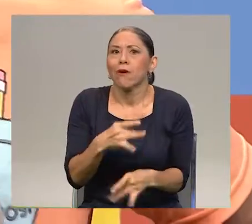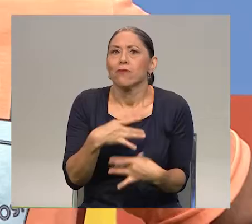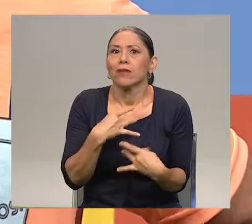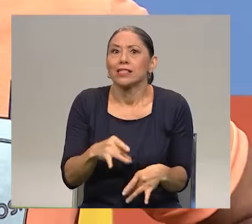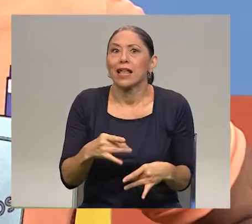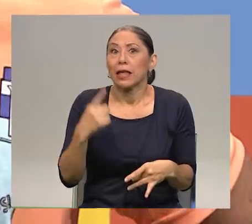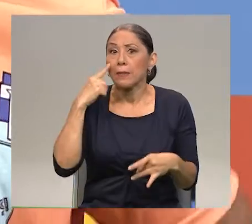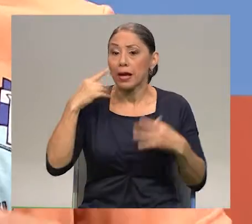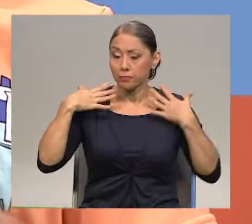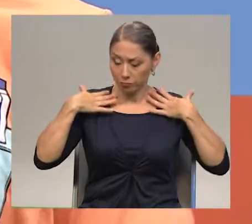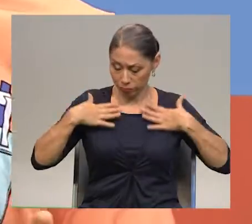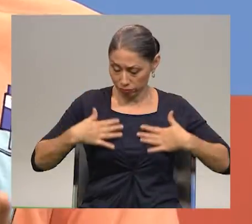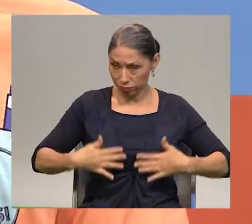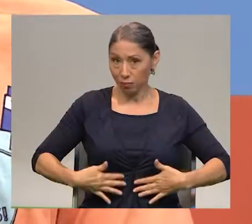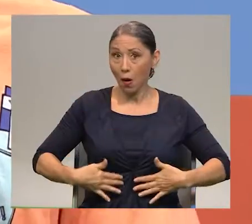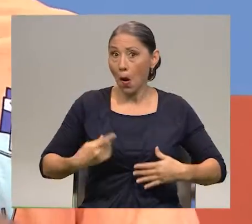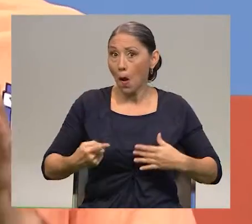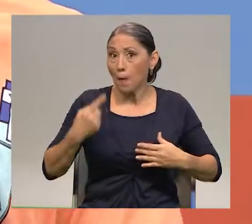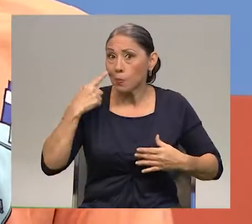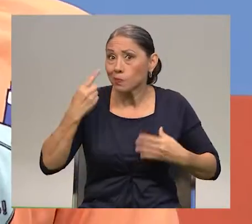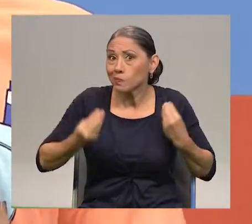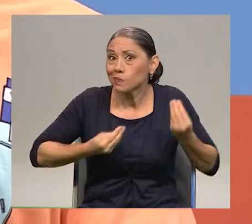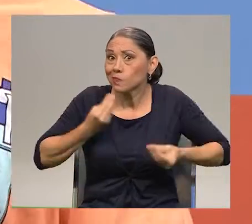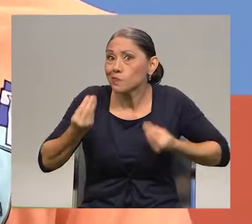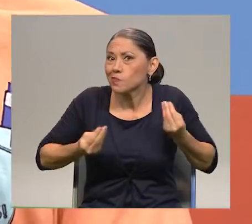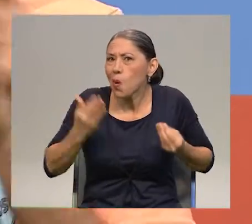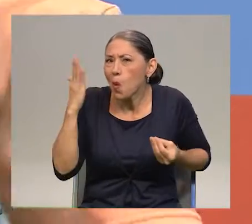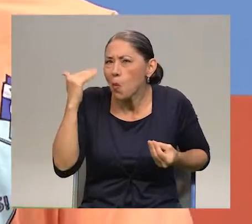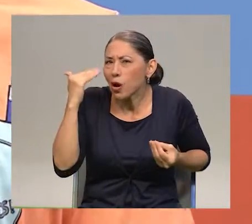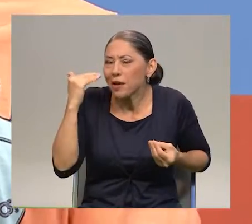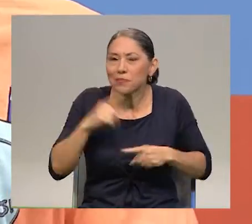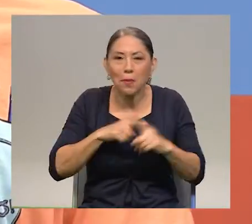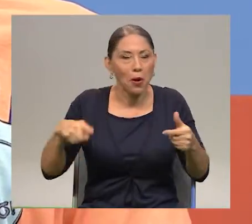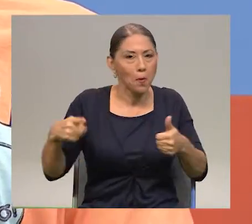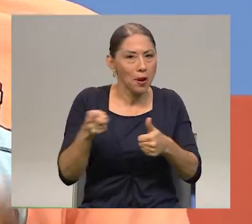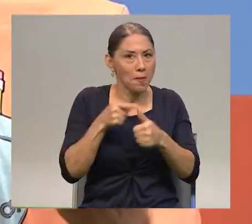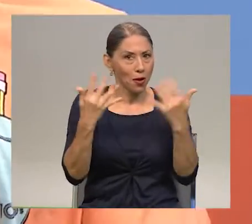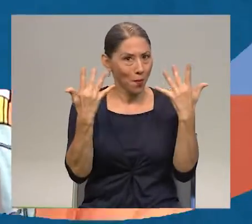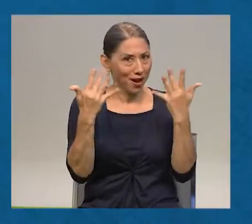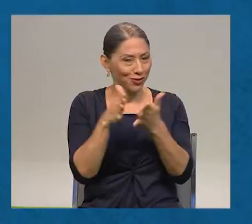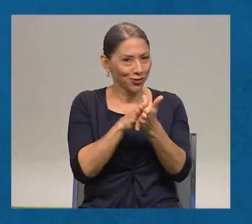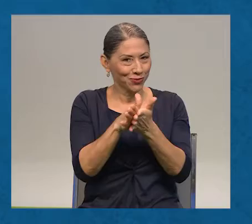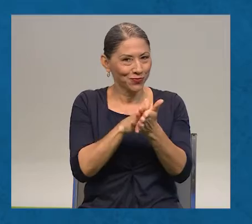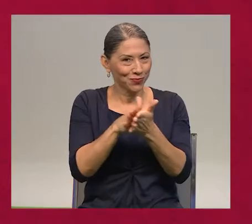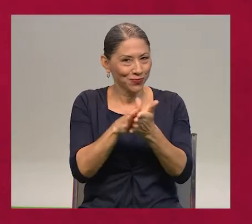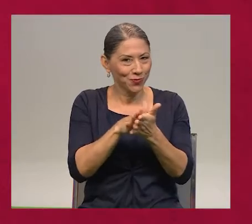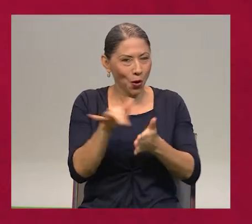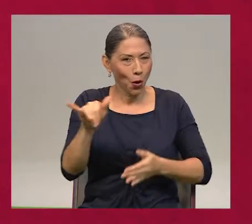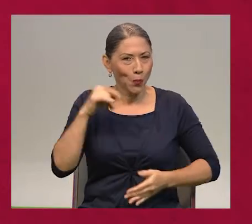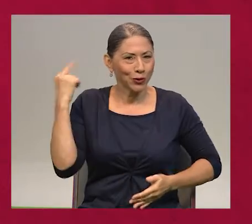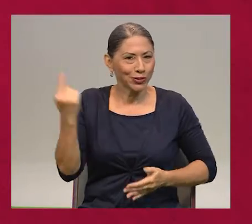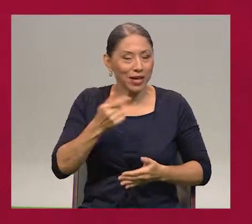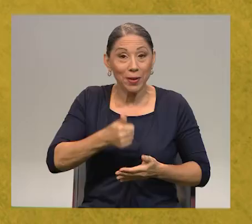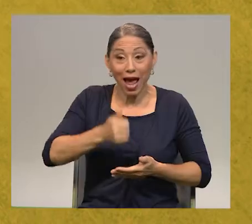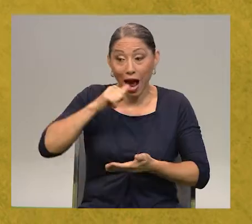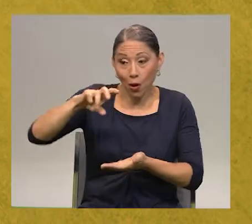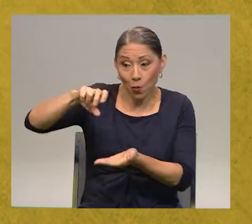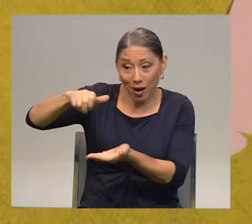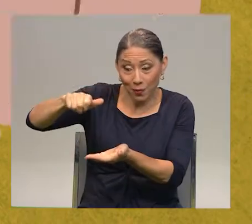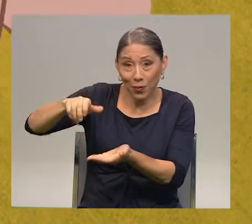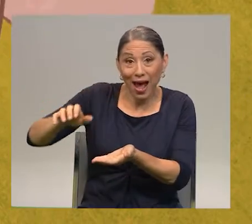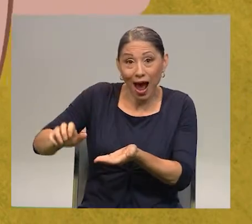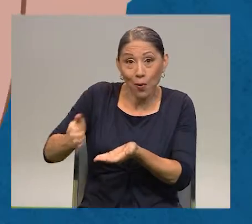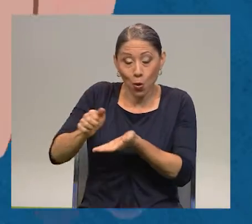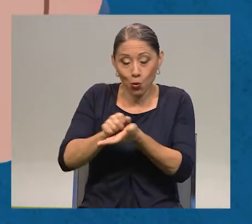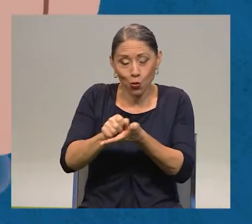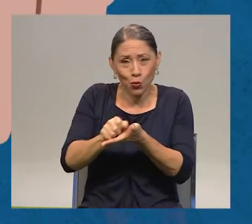ya ven que tengo un delantal, así que pronto vamos a darnos cuenta por qué. Pero primero vamos a lavarnos las manos, ¿ok? Comenzamos como siempre, nos ponemos agua, nos ponemos jabón y